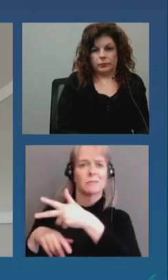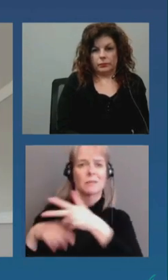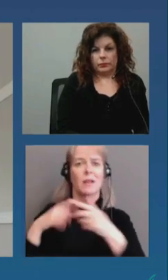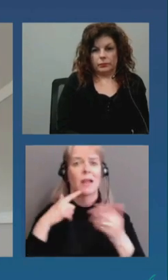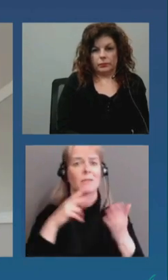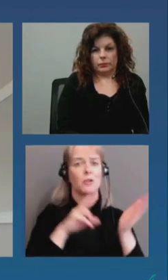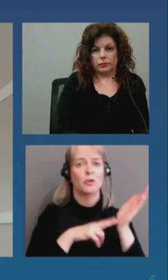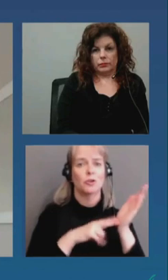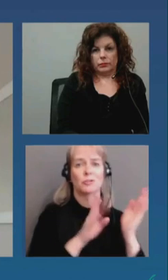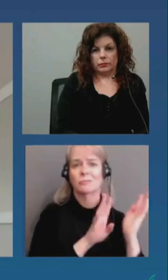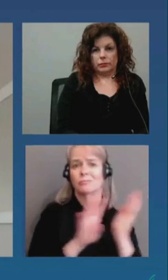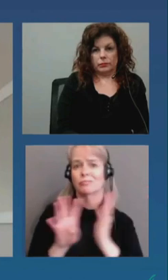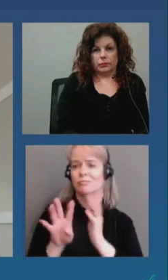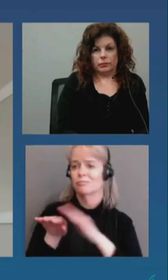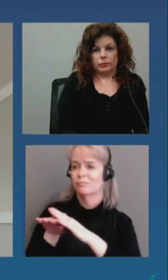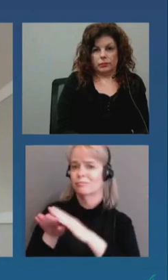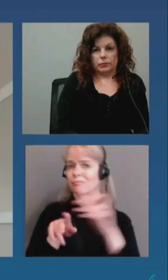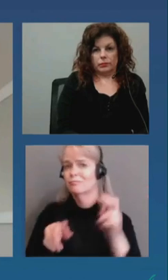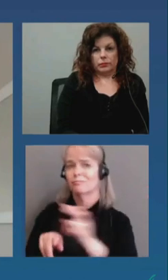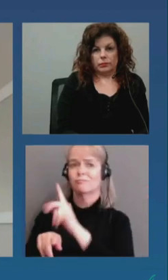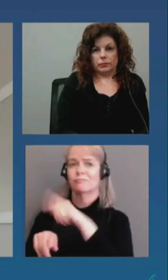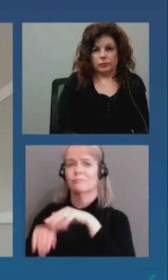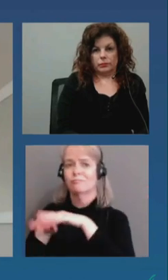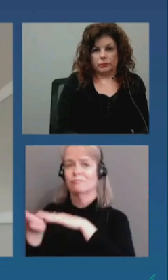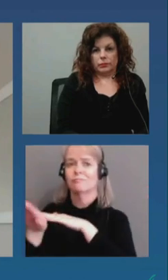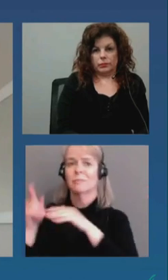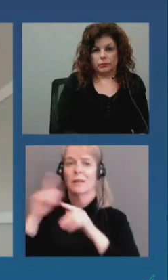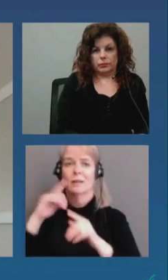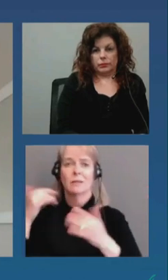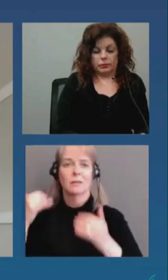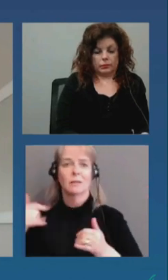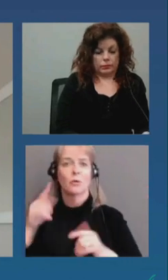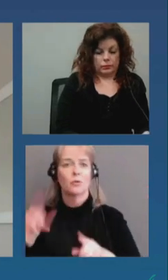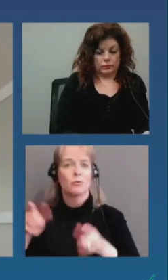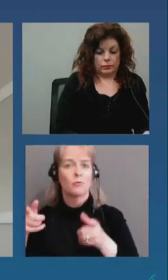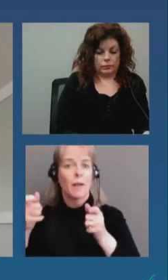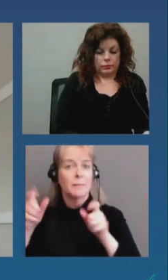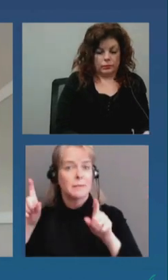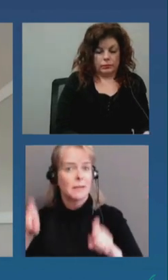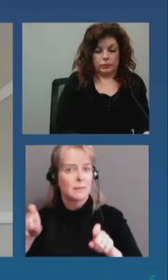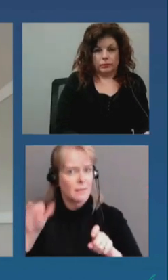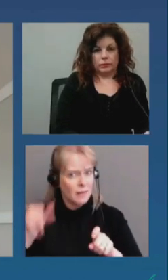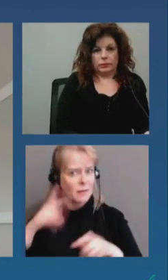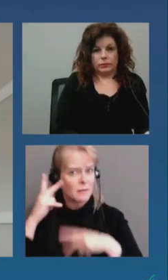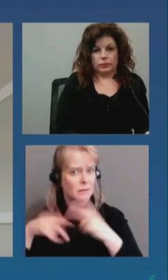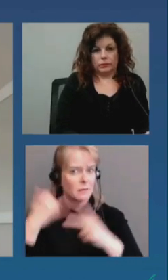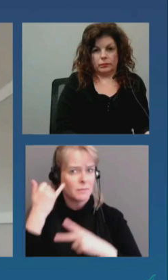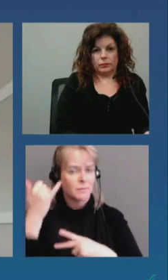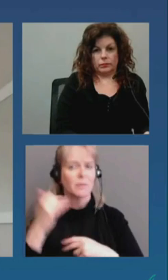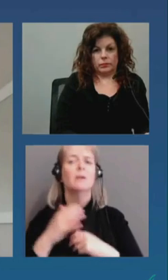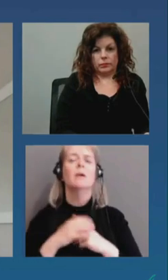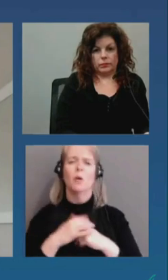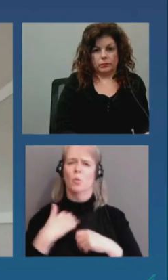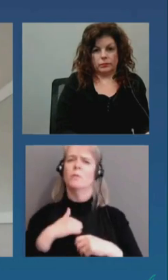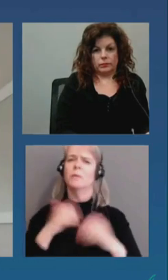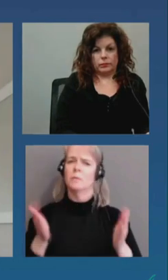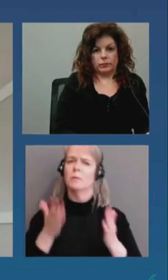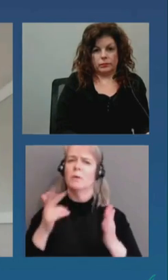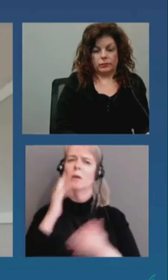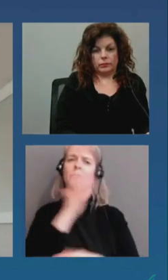We have been promoting the existing program that's a provincial program where businesses can